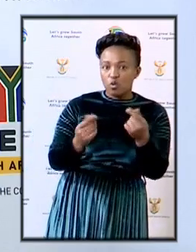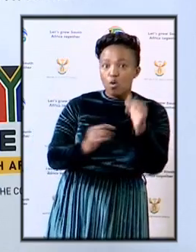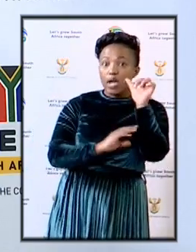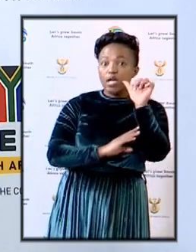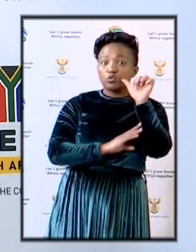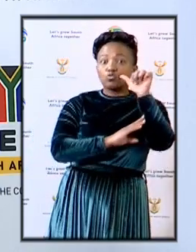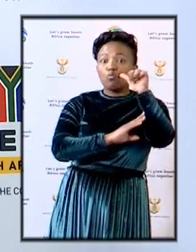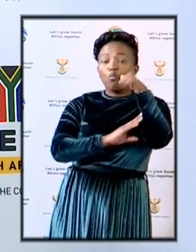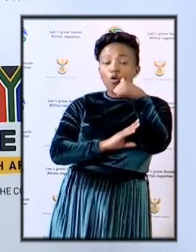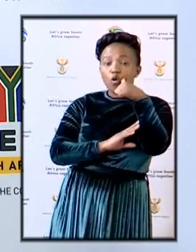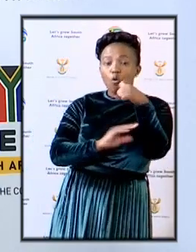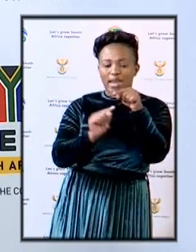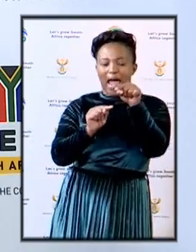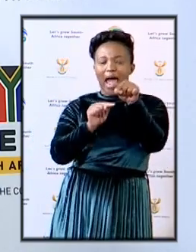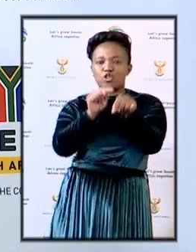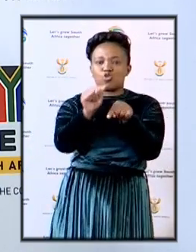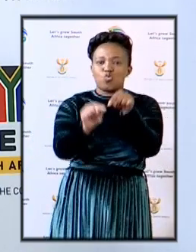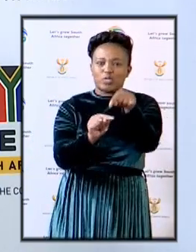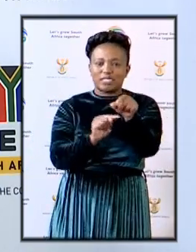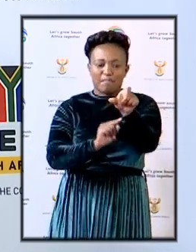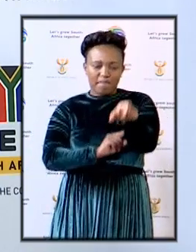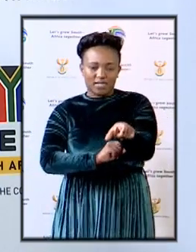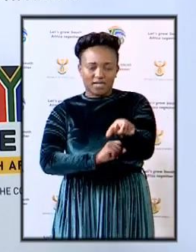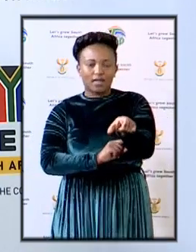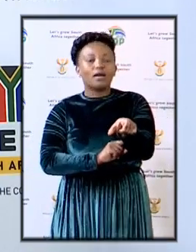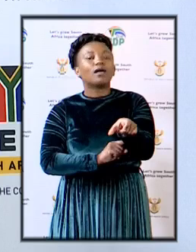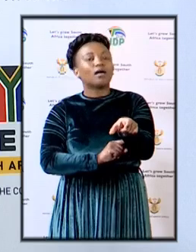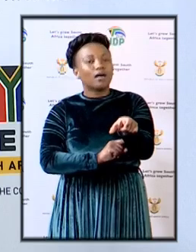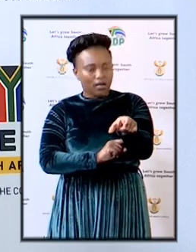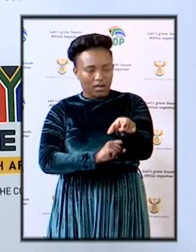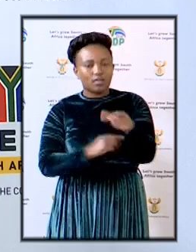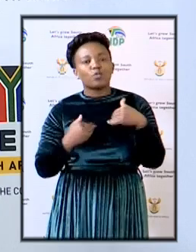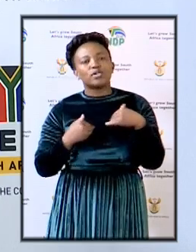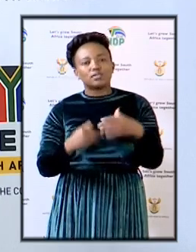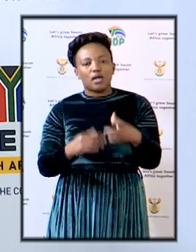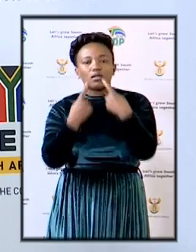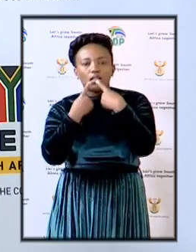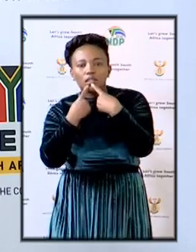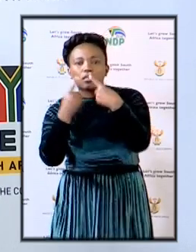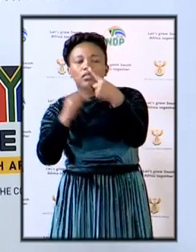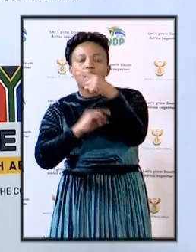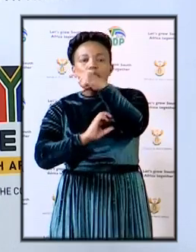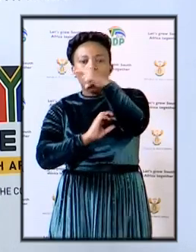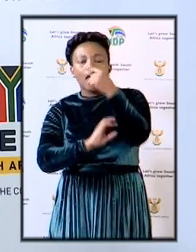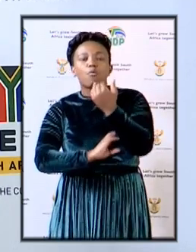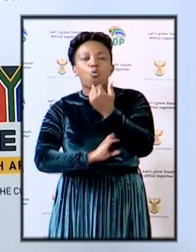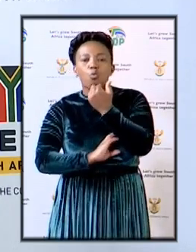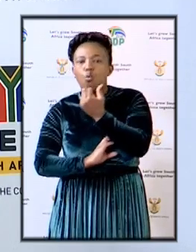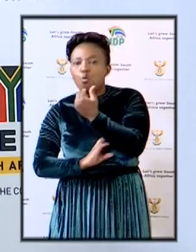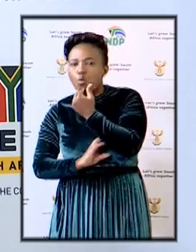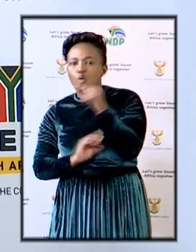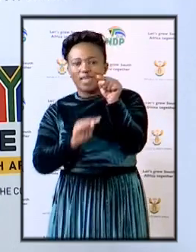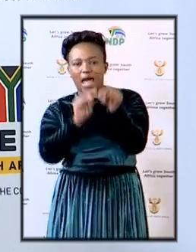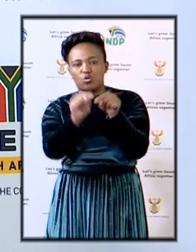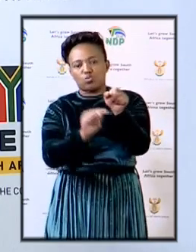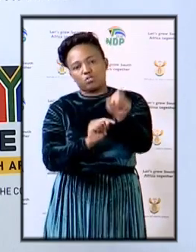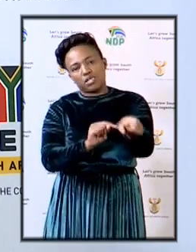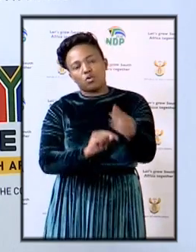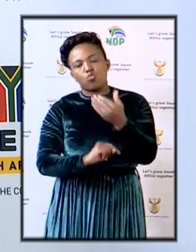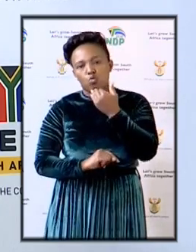their title become the accused then can we start naming those that are the accused persons